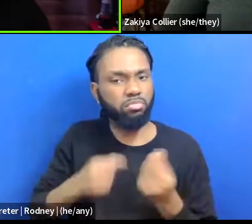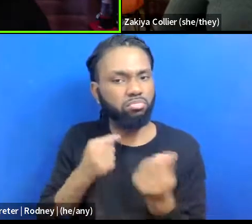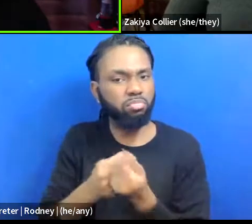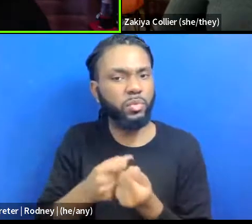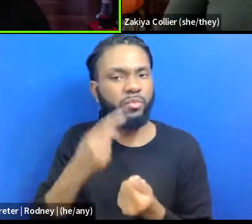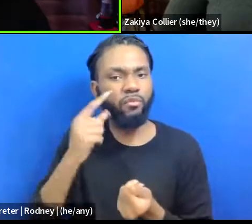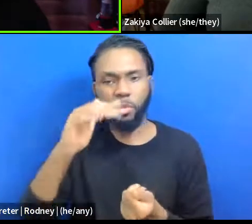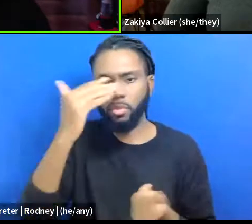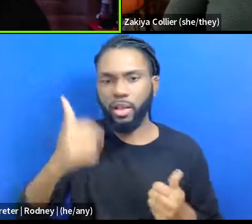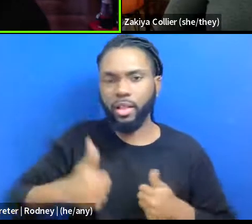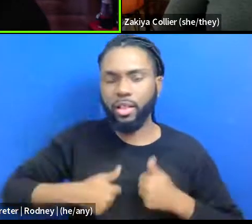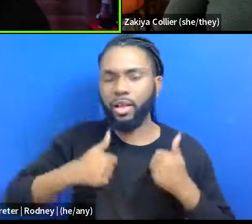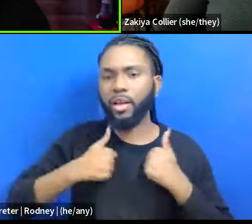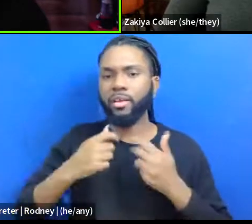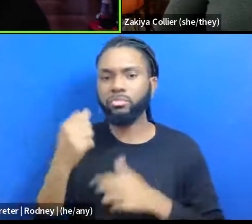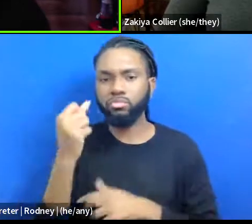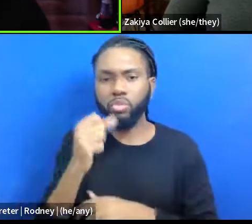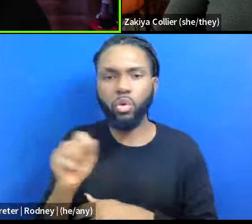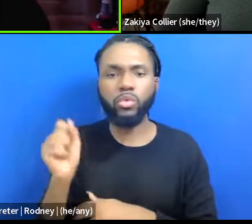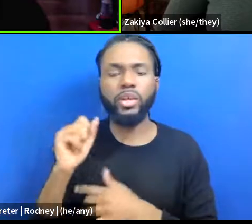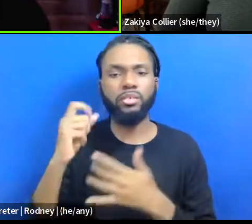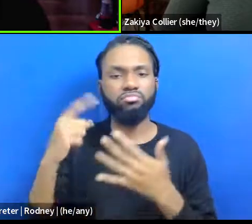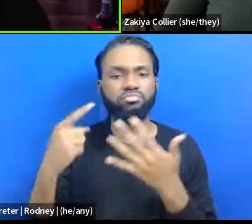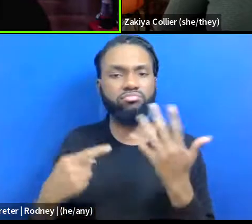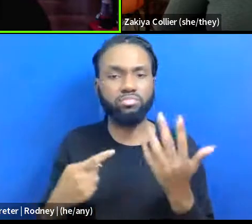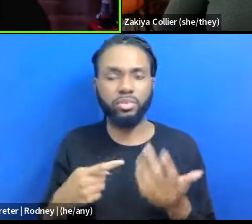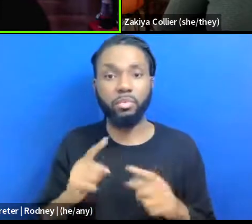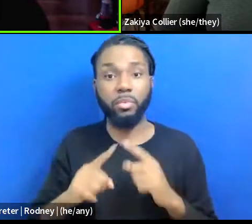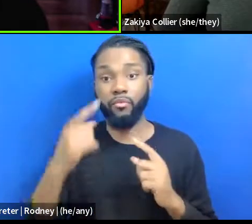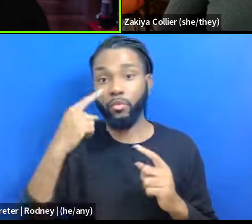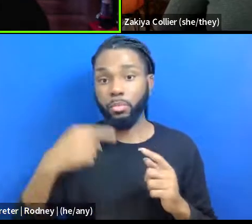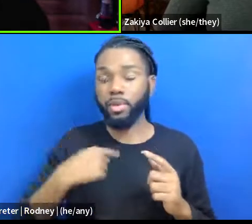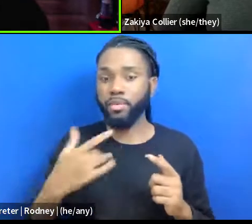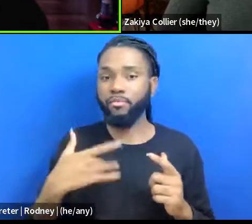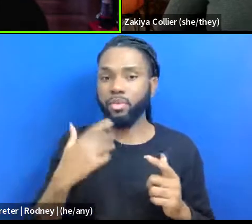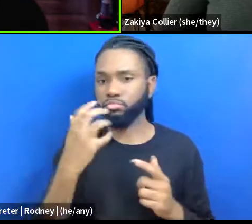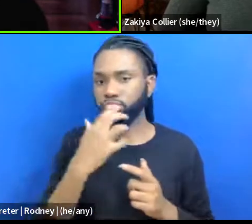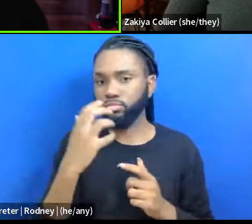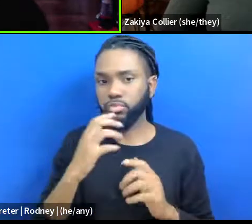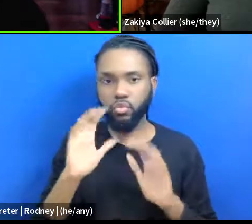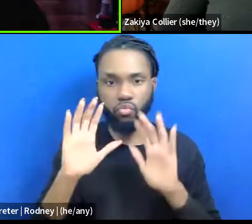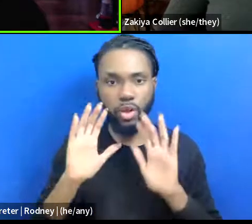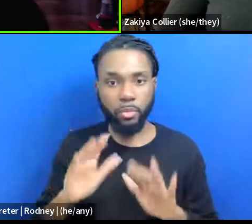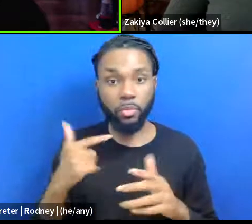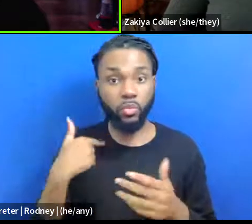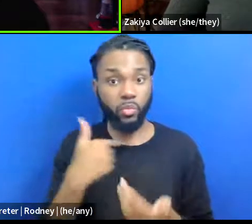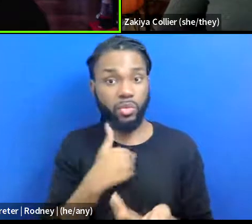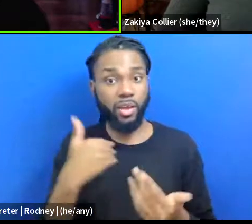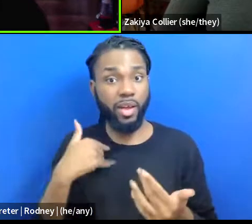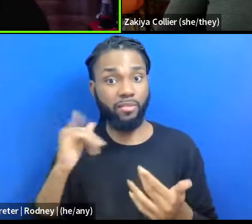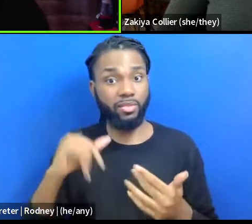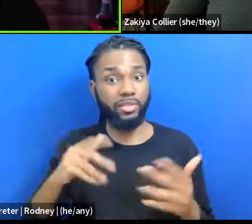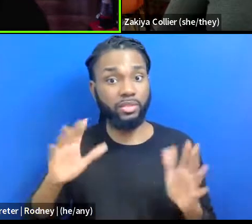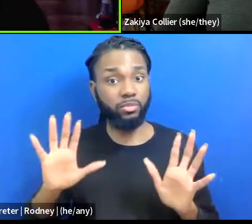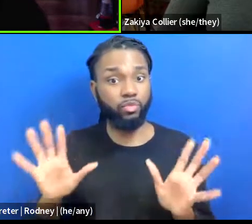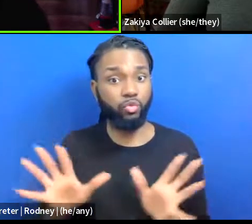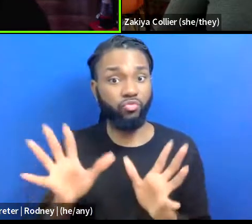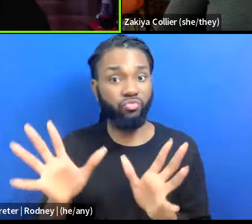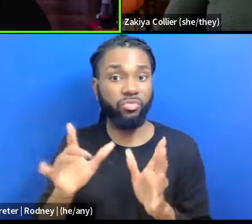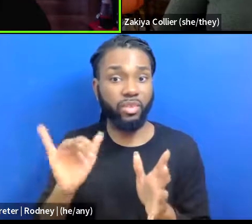all the things that were happening at that time. Like, to me, it was incredible that we had this movement that was really kind of, um,